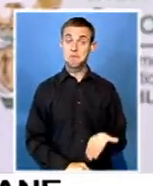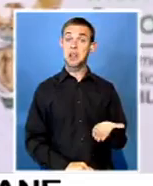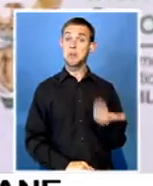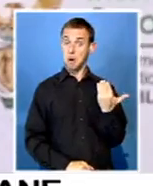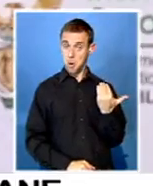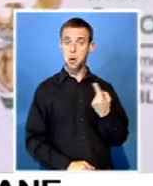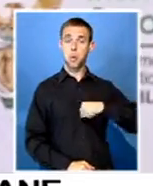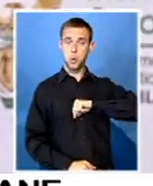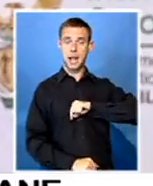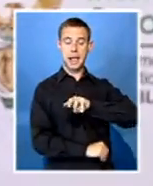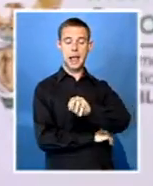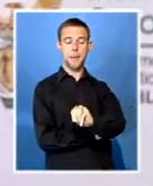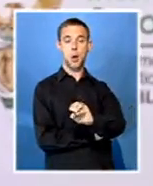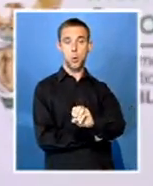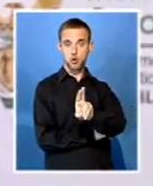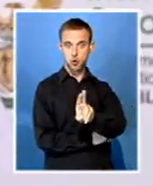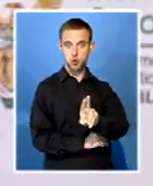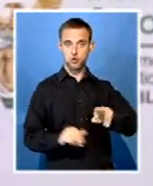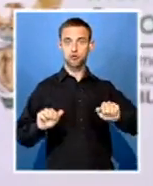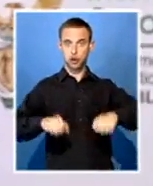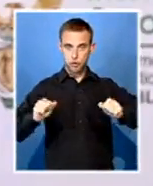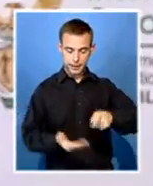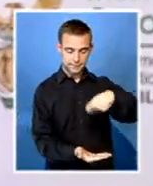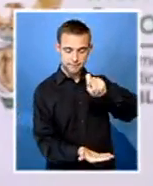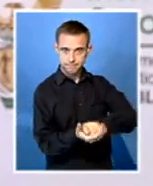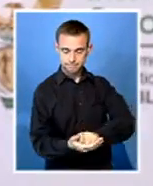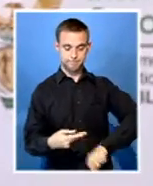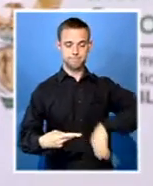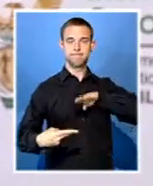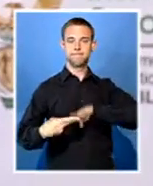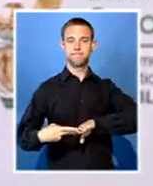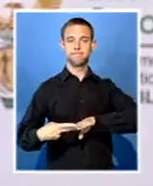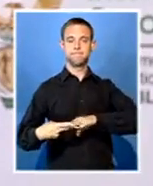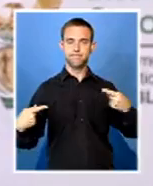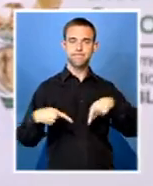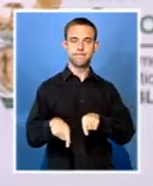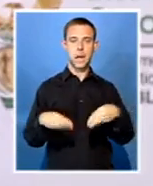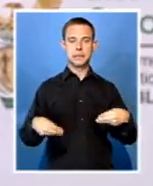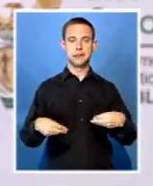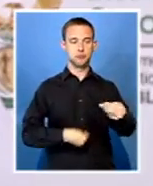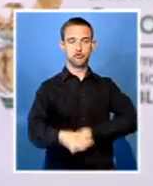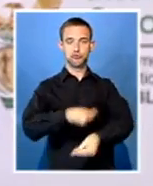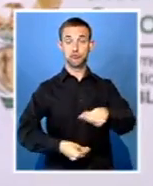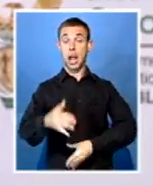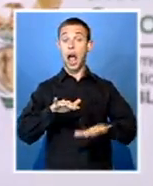we had signed, we will pick or take a leave from that by establishing